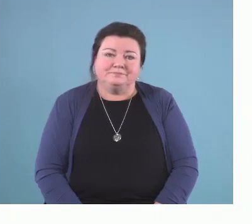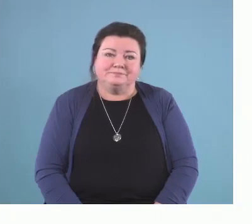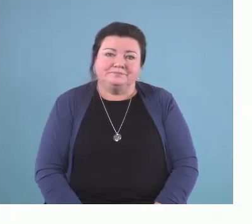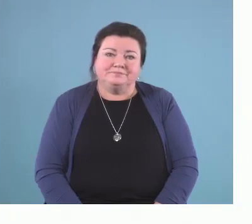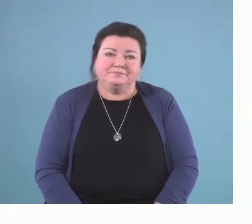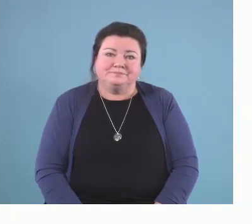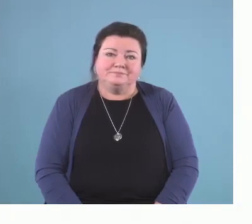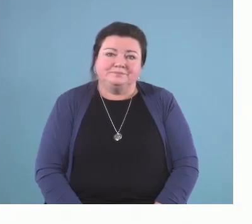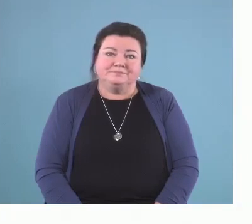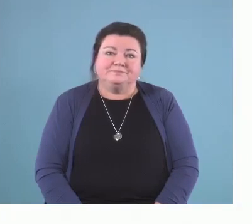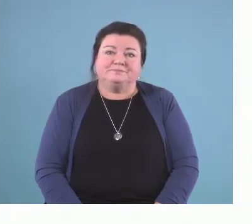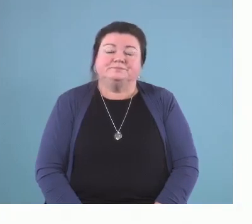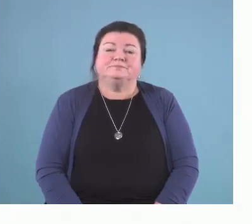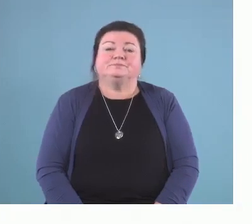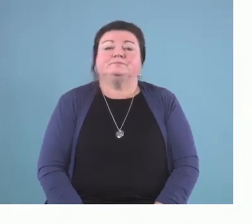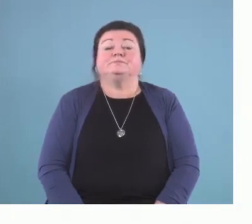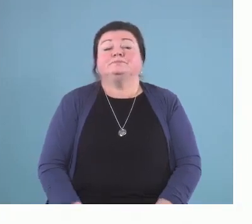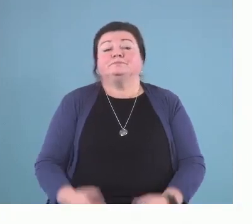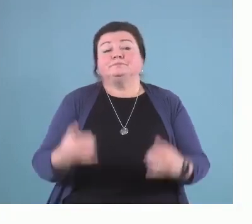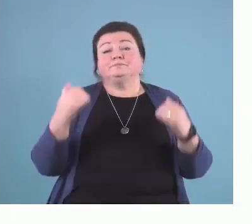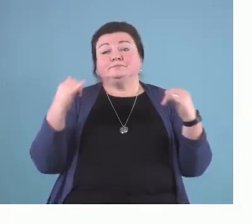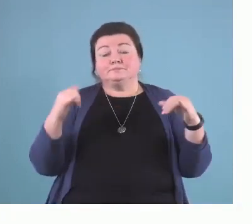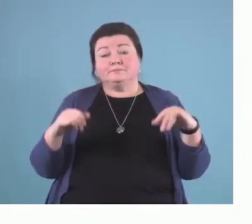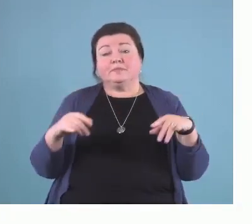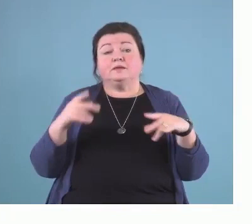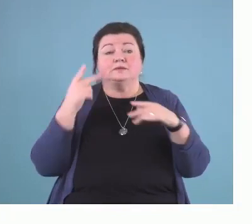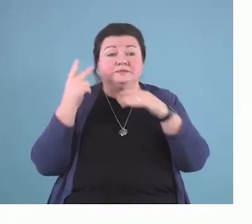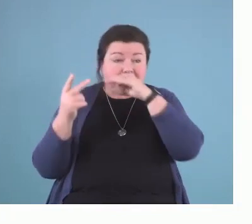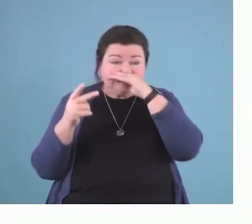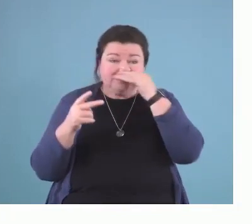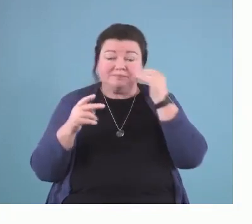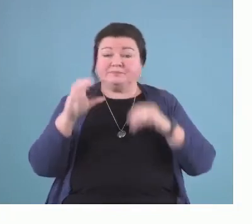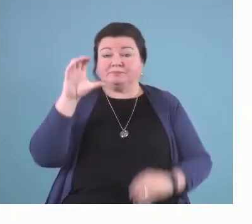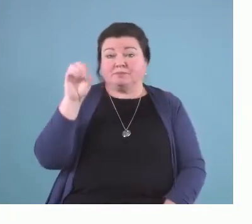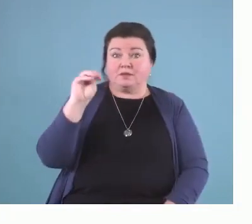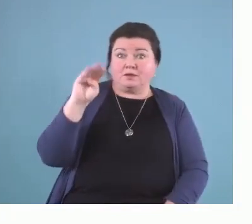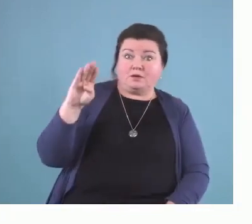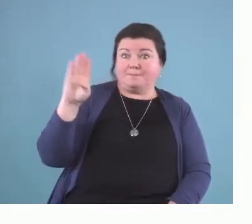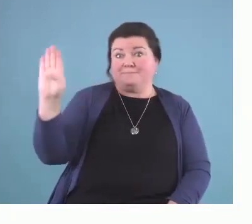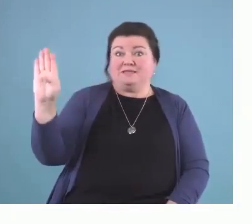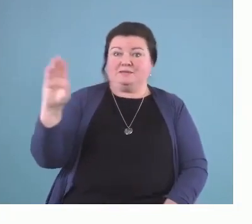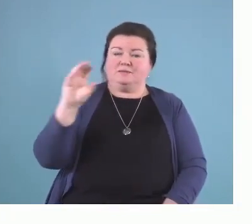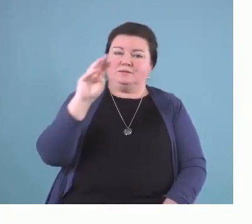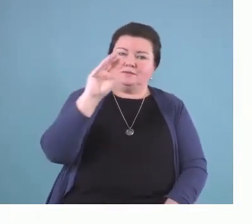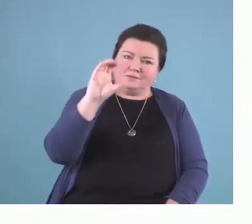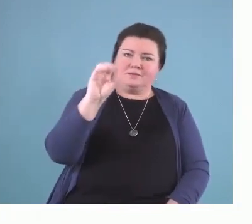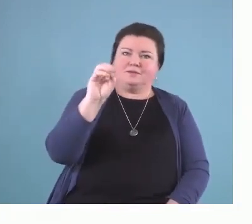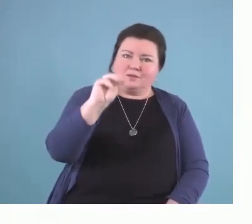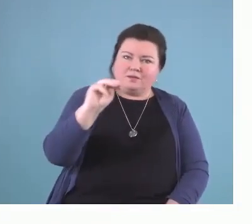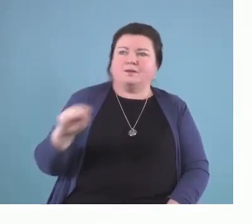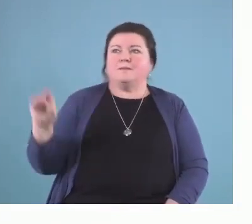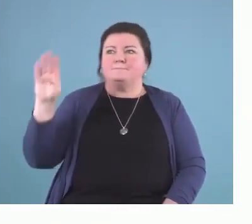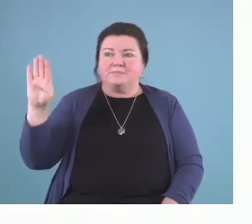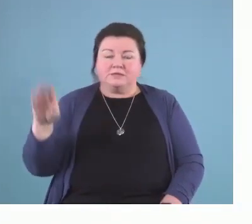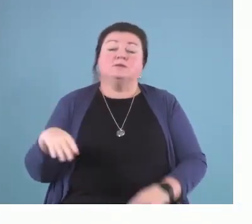So, just so that you can see that this kind of COM-B behavior model and behavior change wheel is